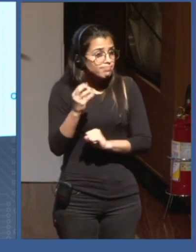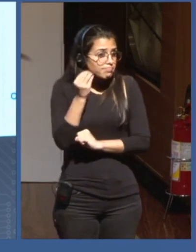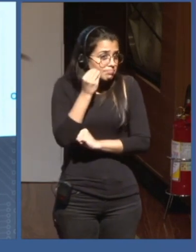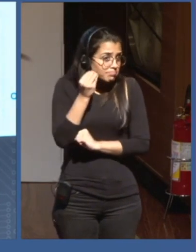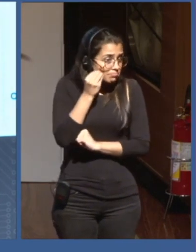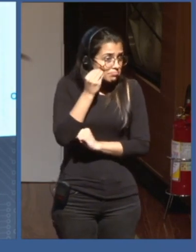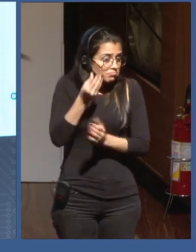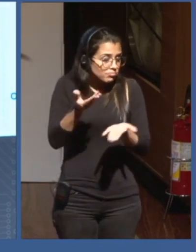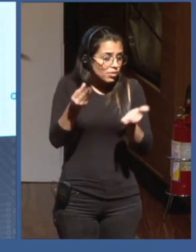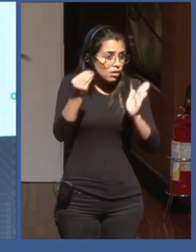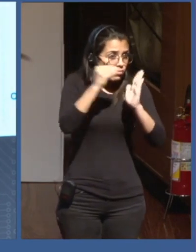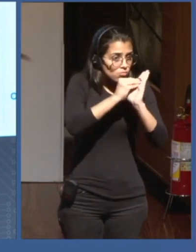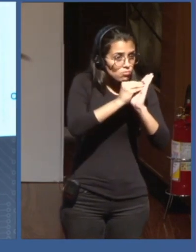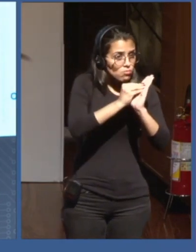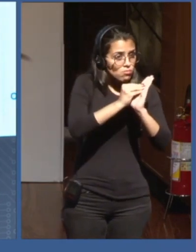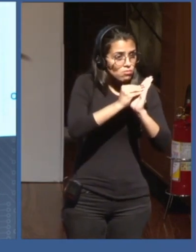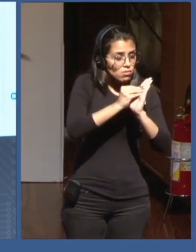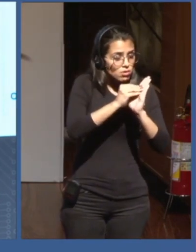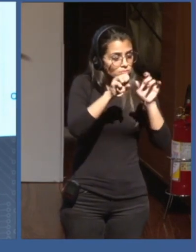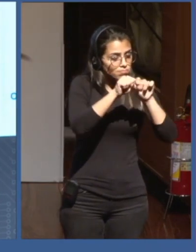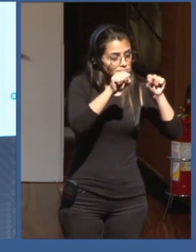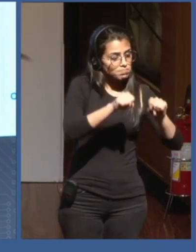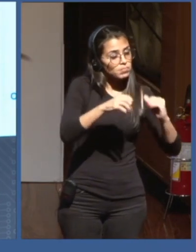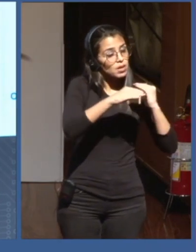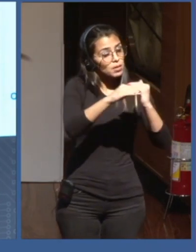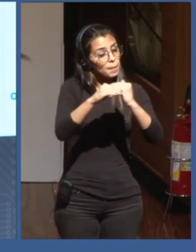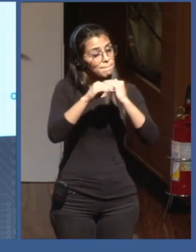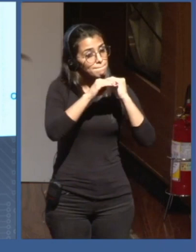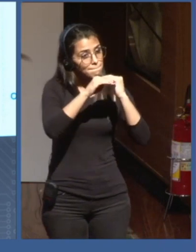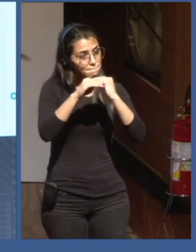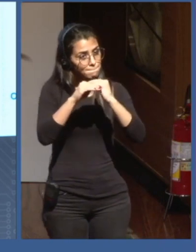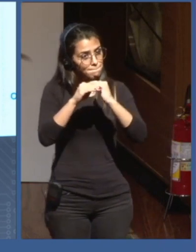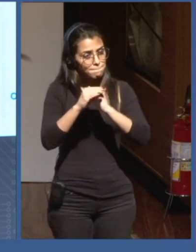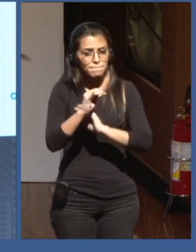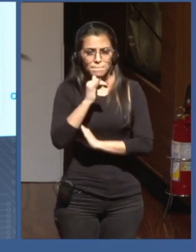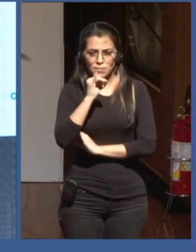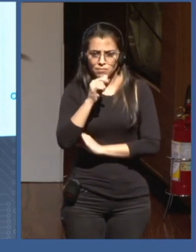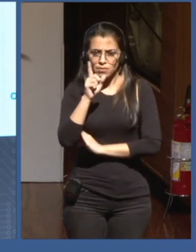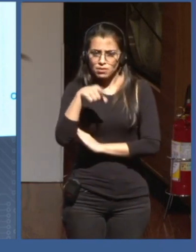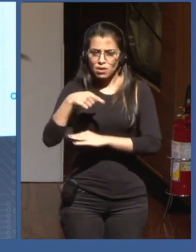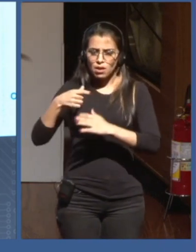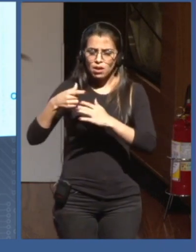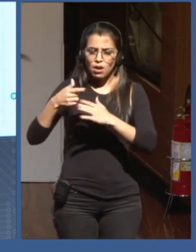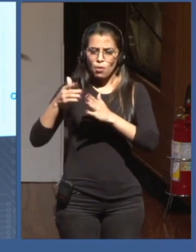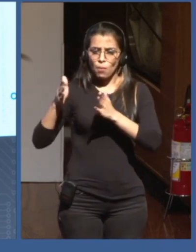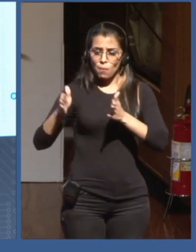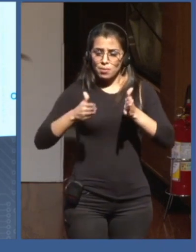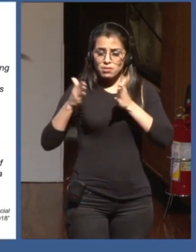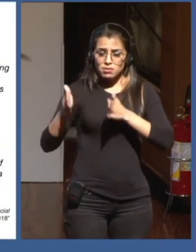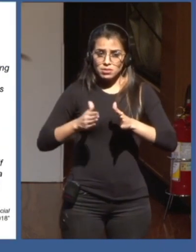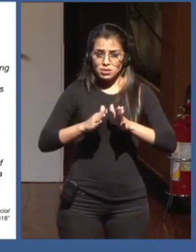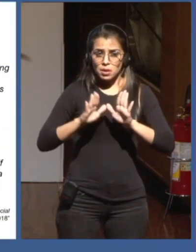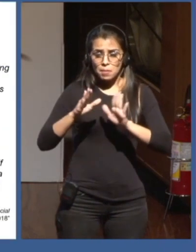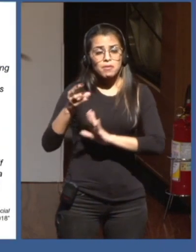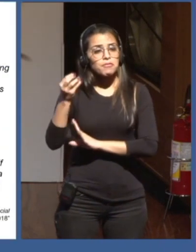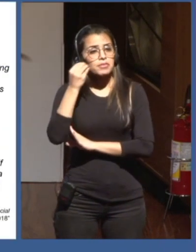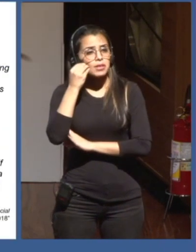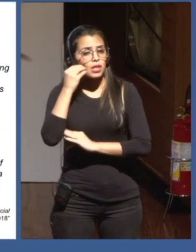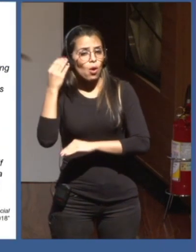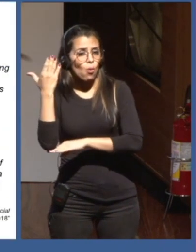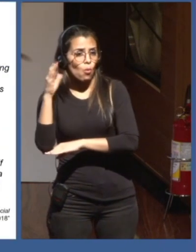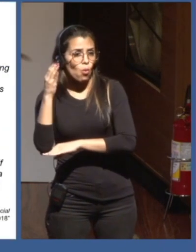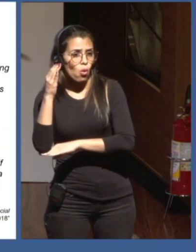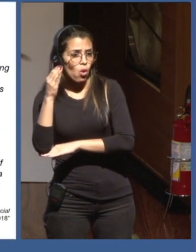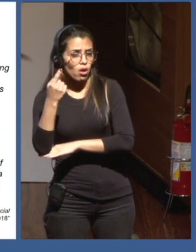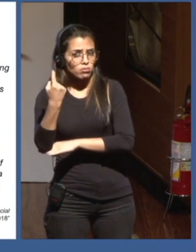where we are. So, I mentioned it was operational. So, it's been tested in Senegal and Colombia since 2017. So, I've been